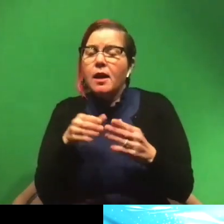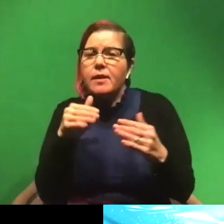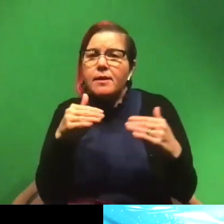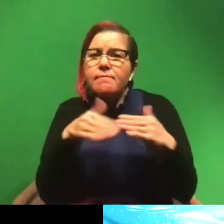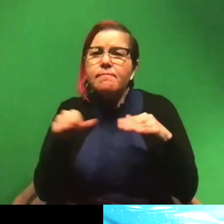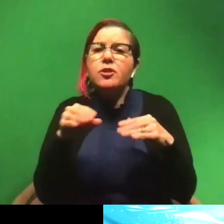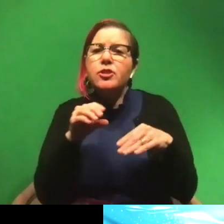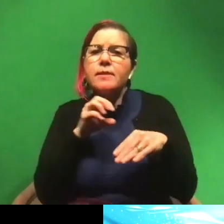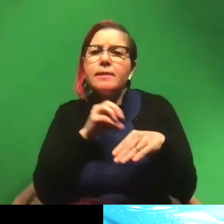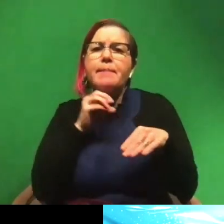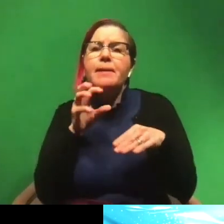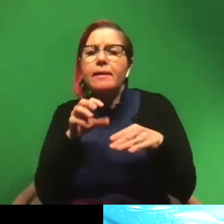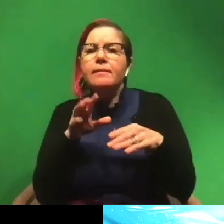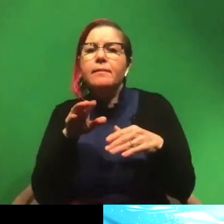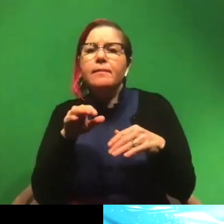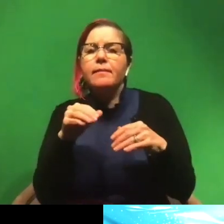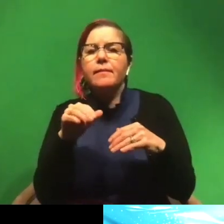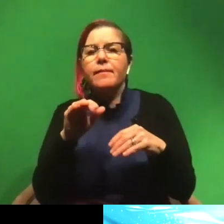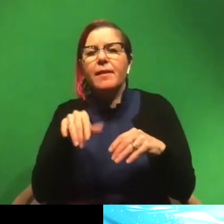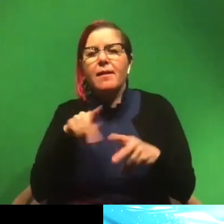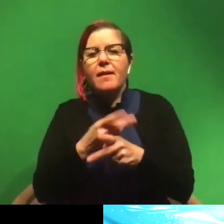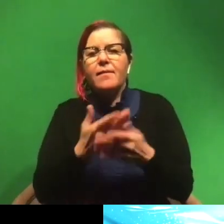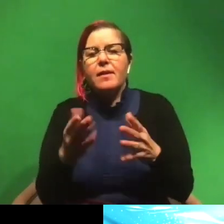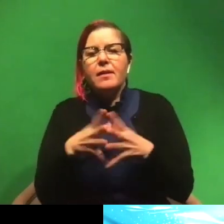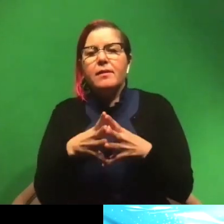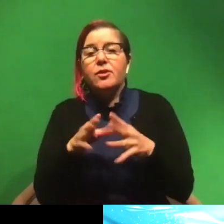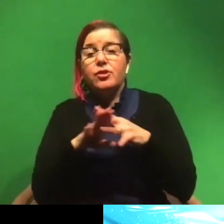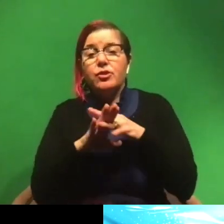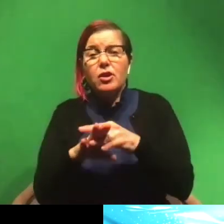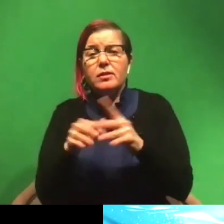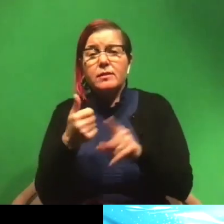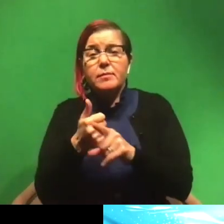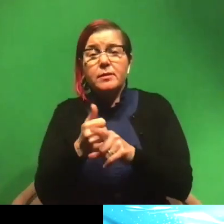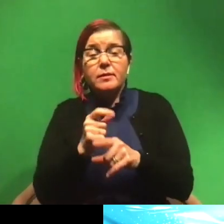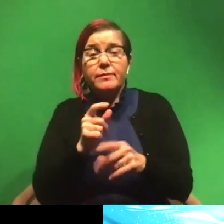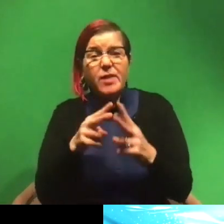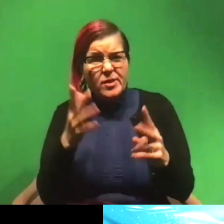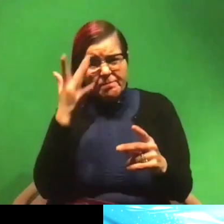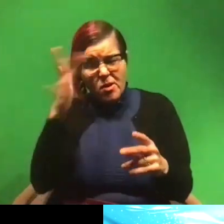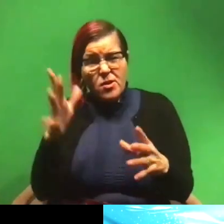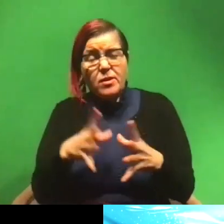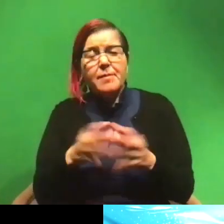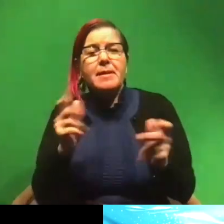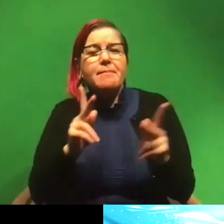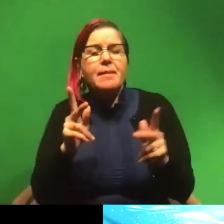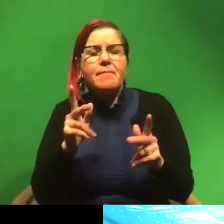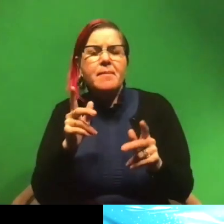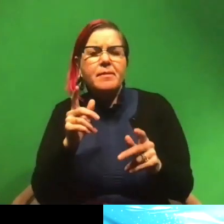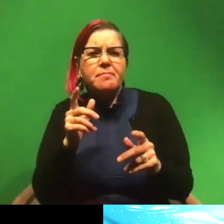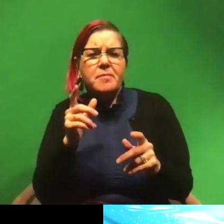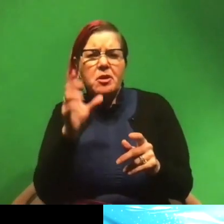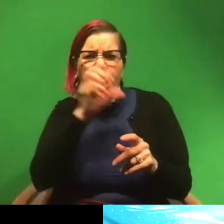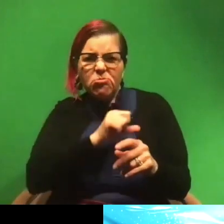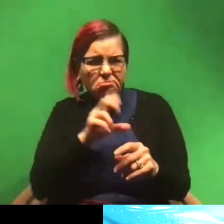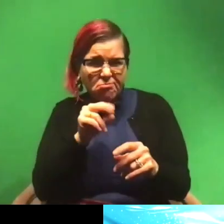nipping, things like that. sharks are actually really smart. A lot of people don't think about it. They, you know,